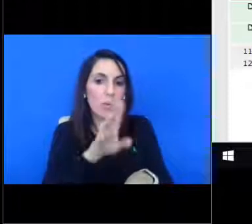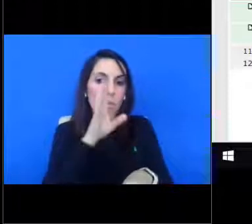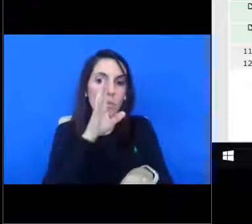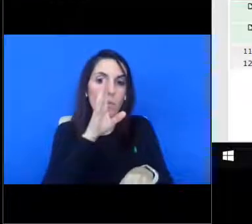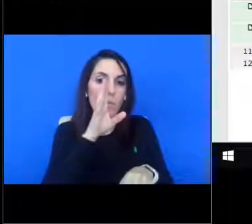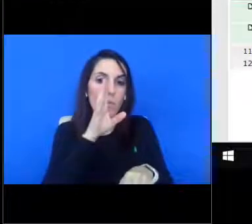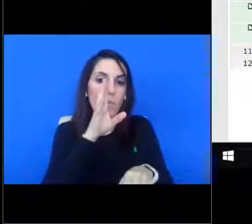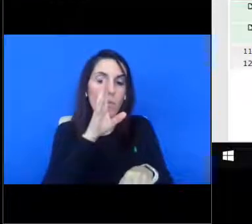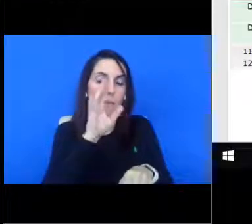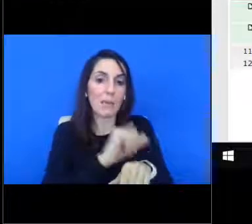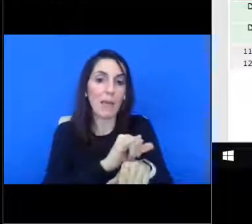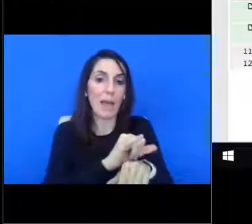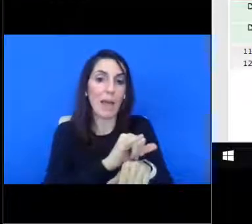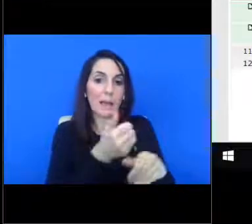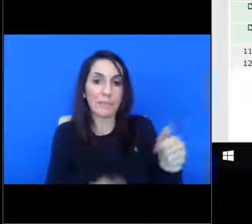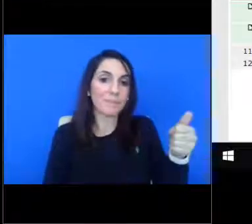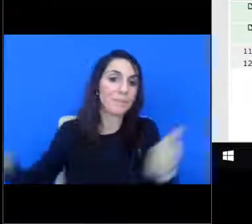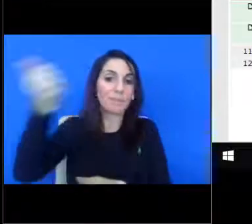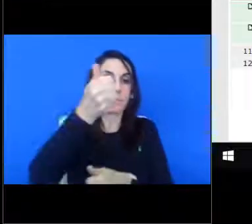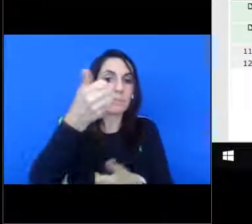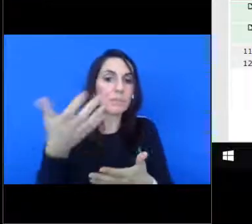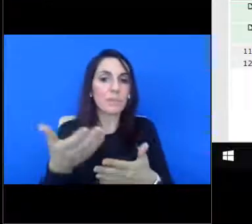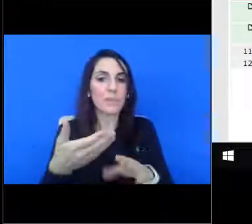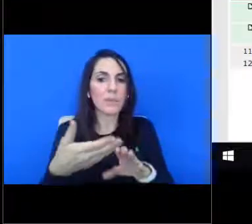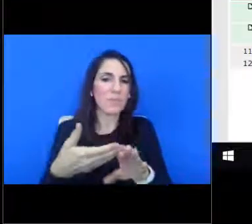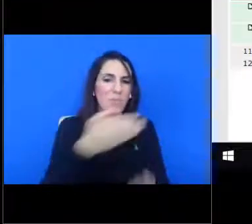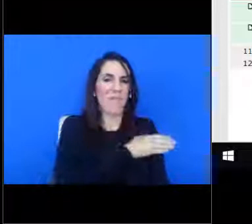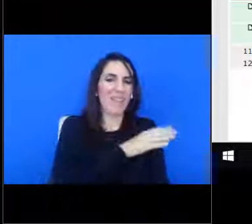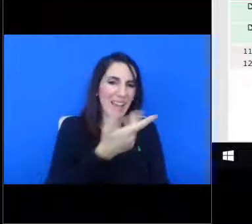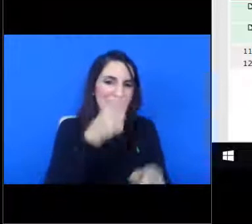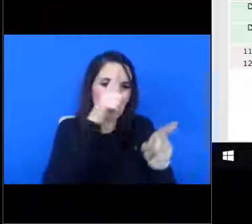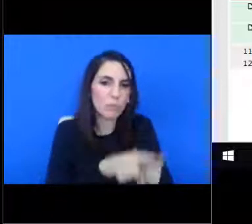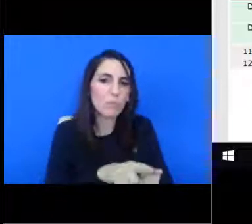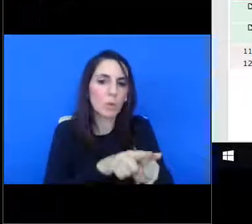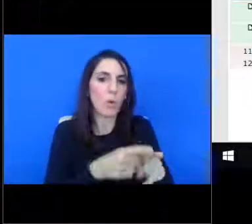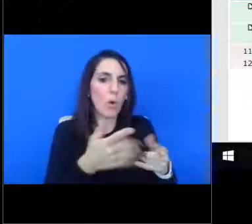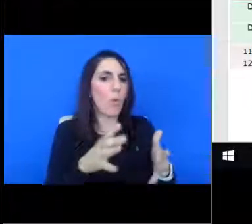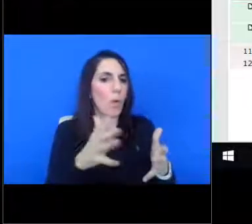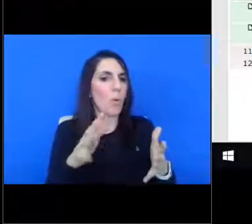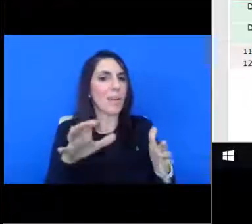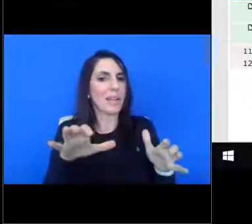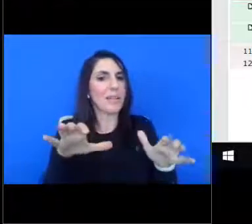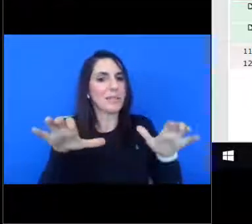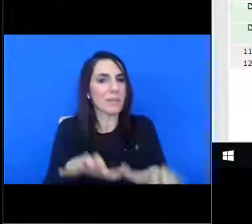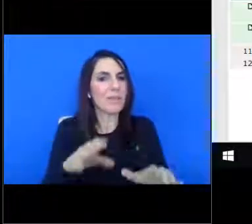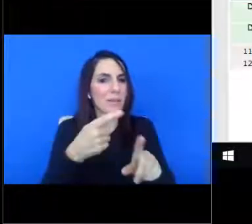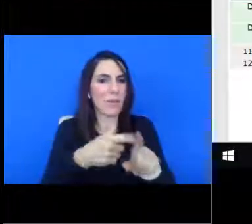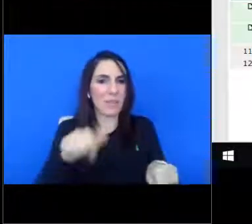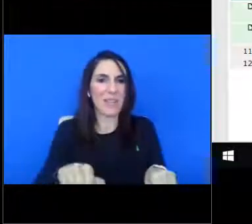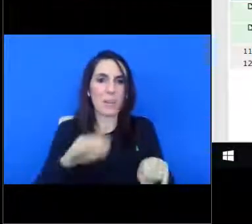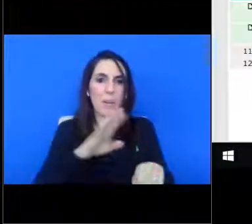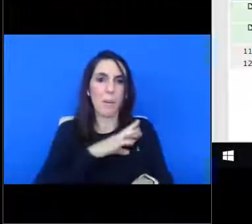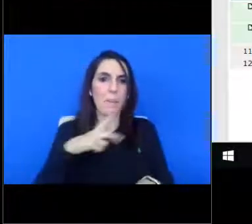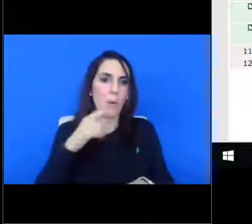development agreement is on top of a previous purchase and development agreement that has been executed by this board. Um, and so because we wanted to,